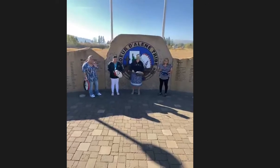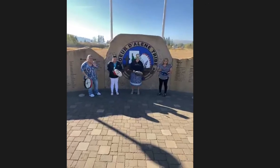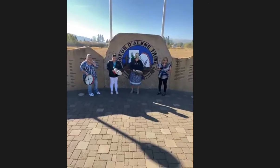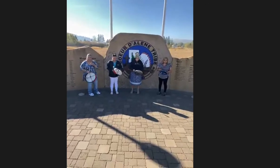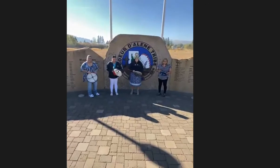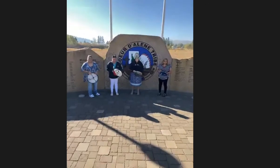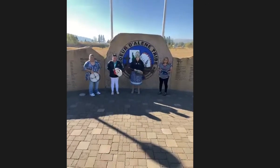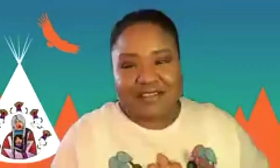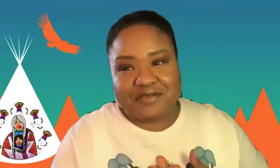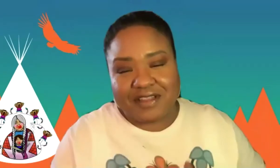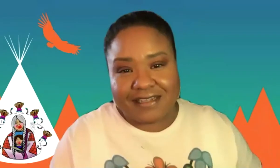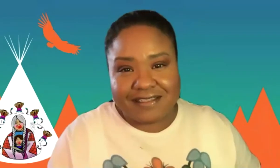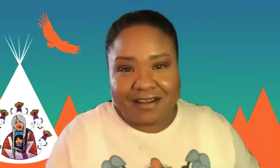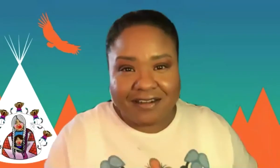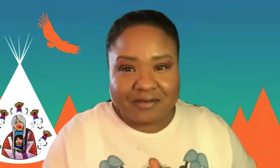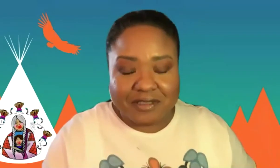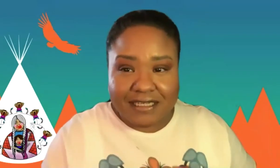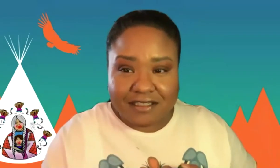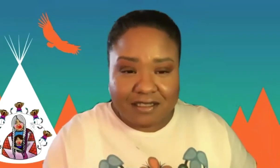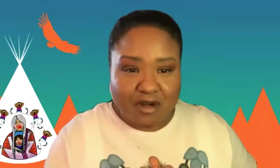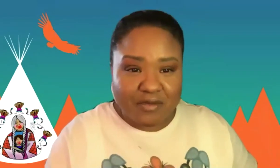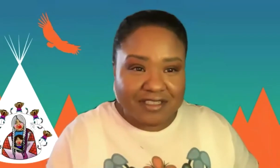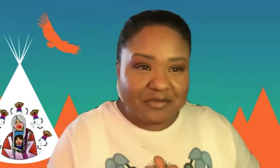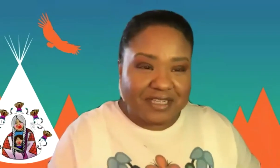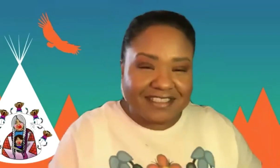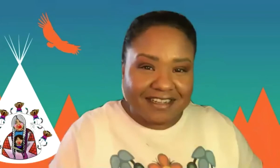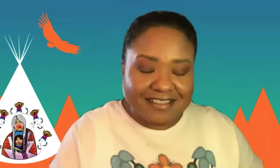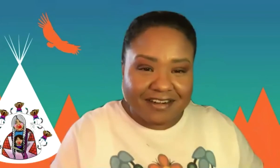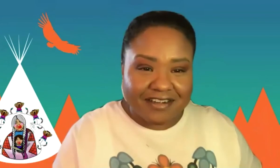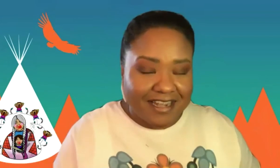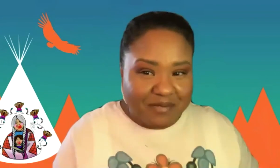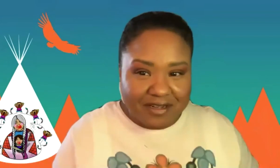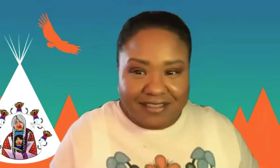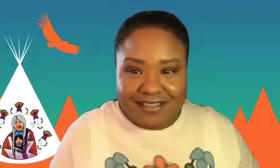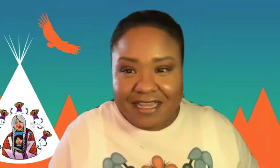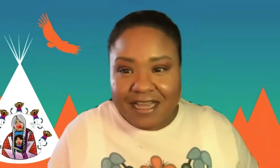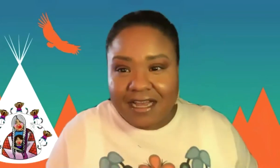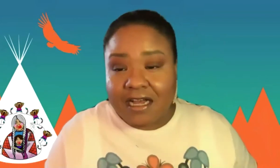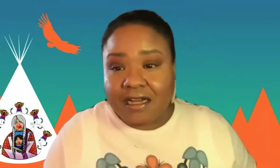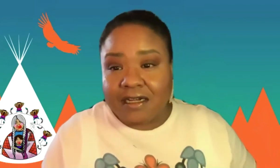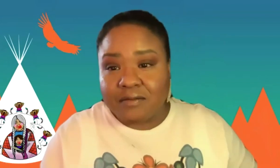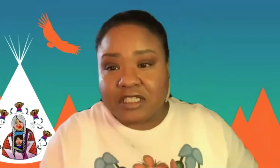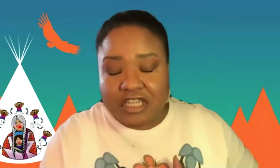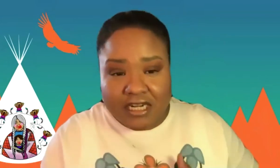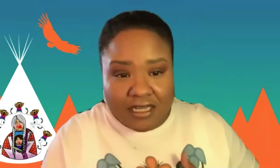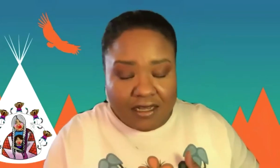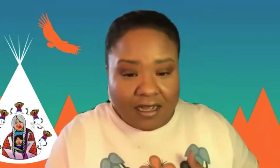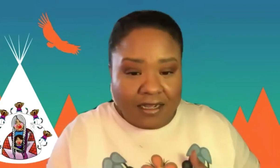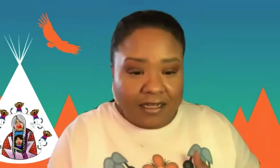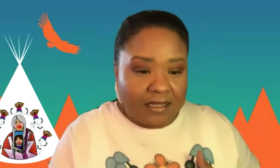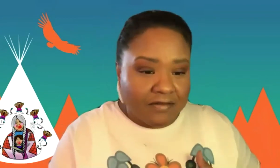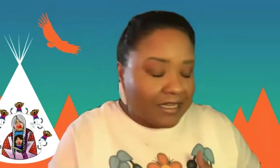Deep gratitude for that song. We'll take just a moment to readjust our camera. Zini,